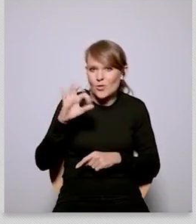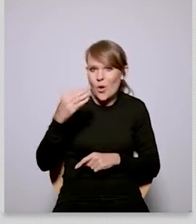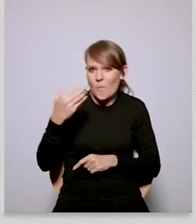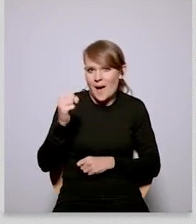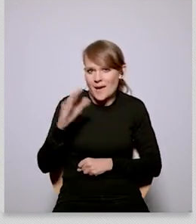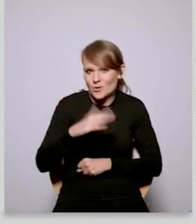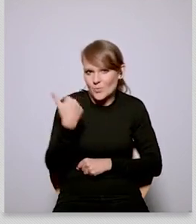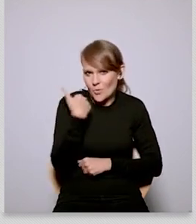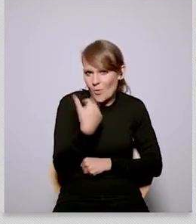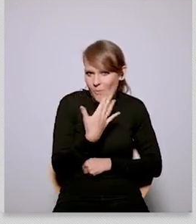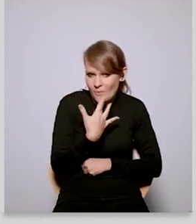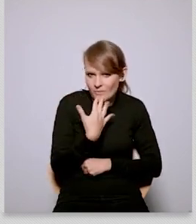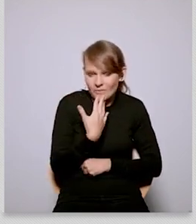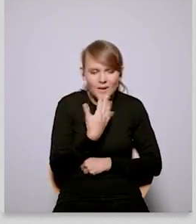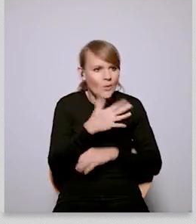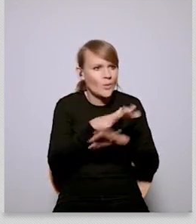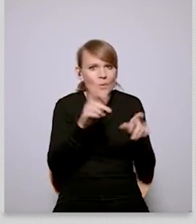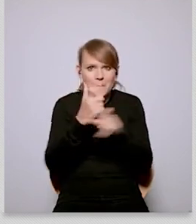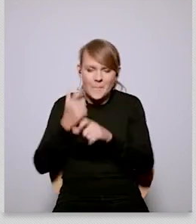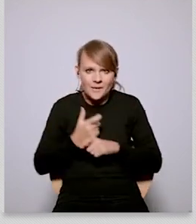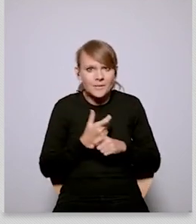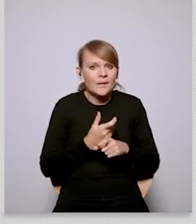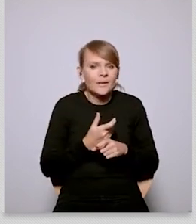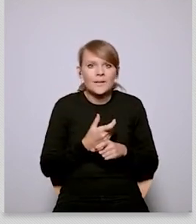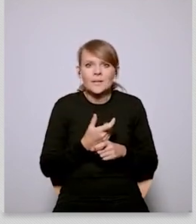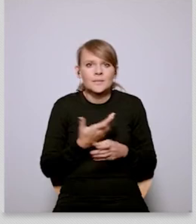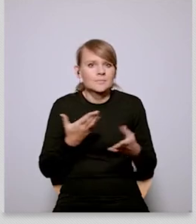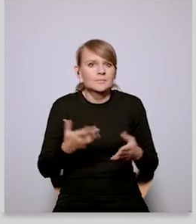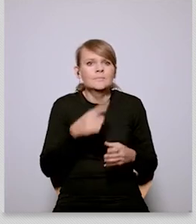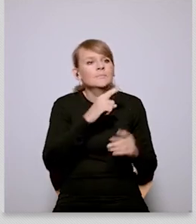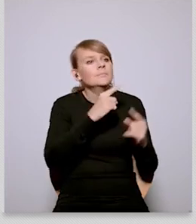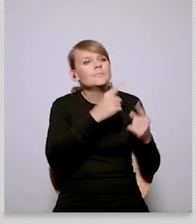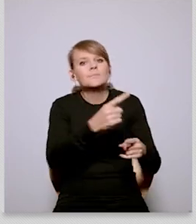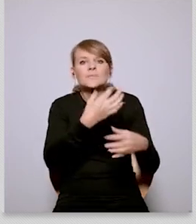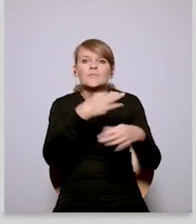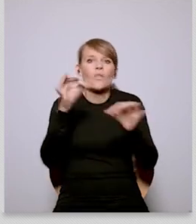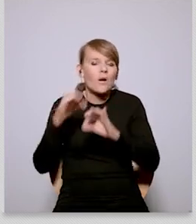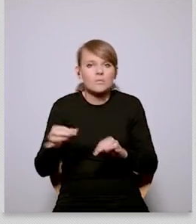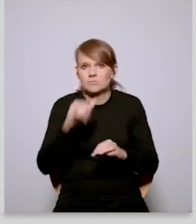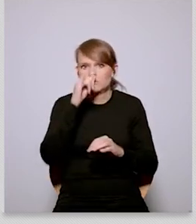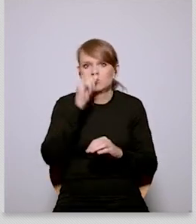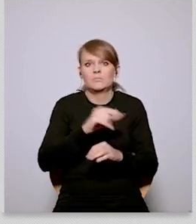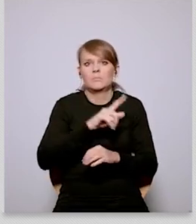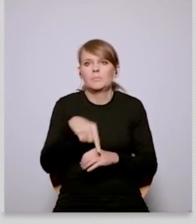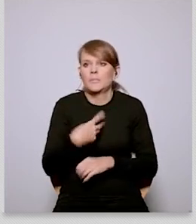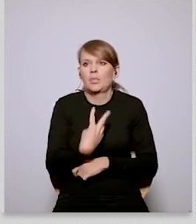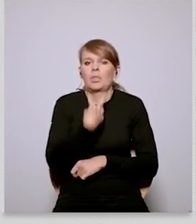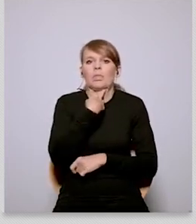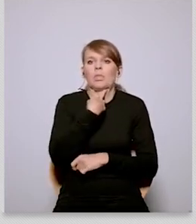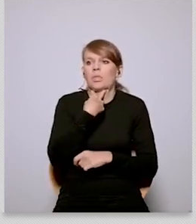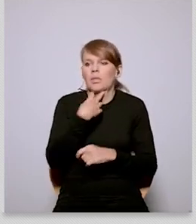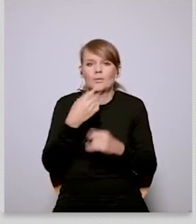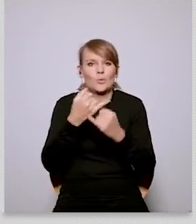are going to be dependent um on uh on bringing those things um in from from outside um the eu so i think